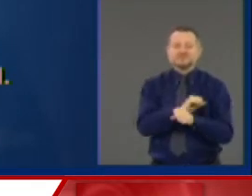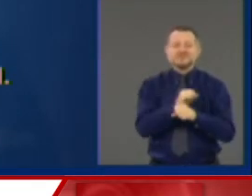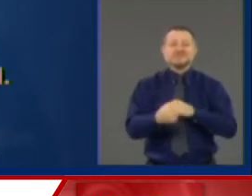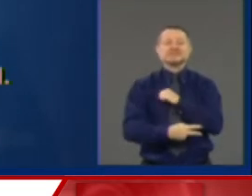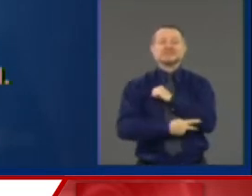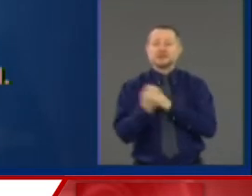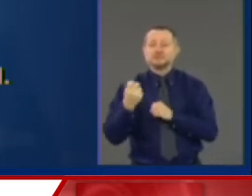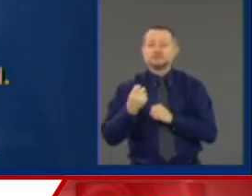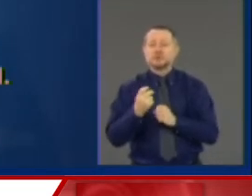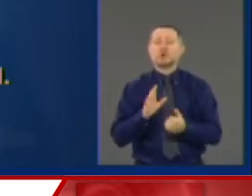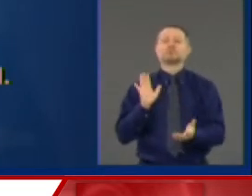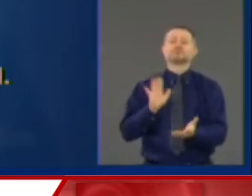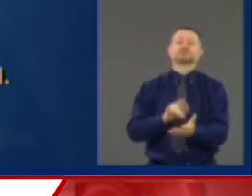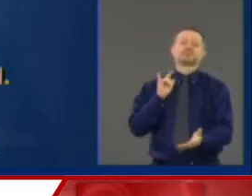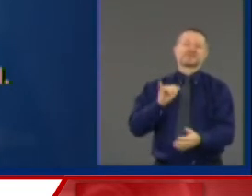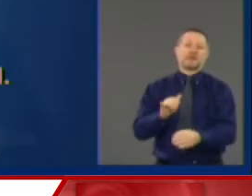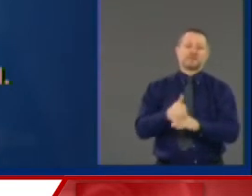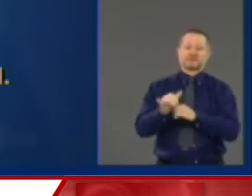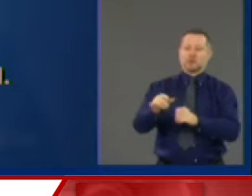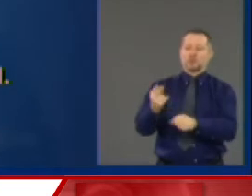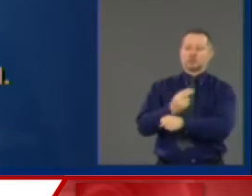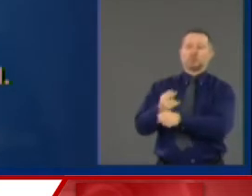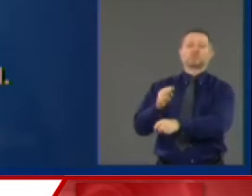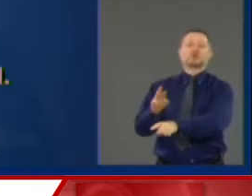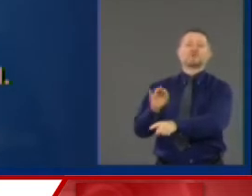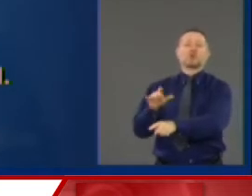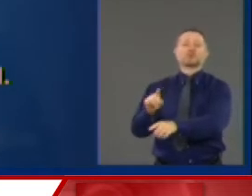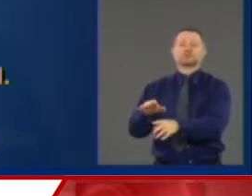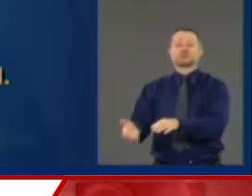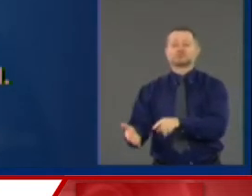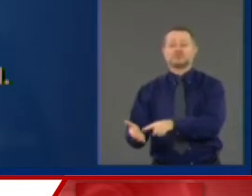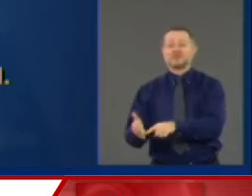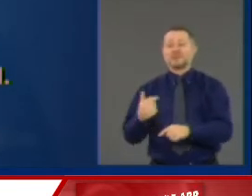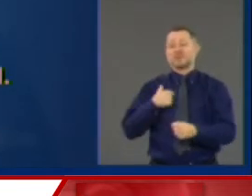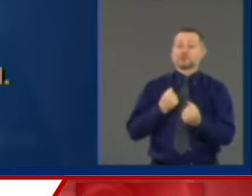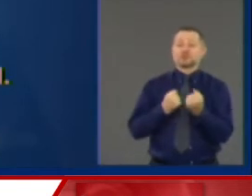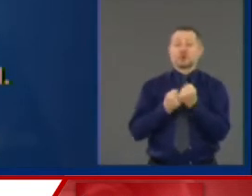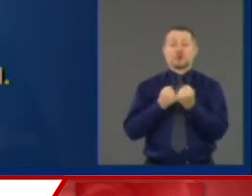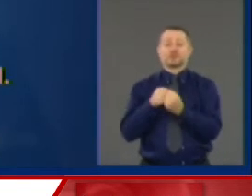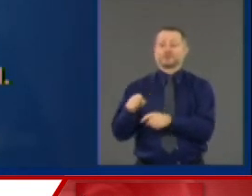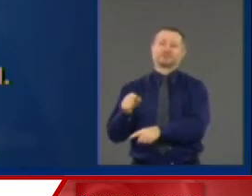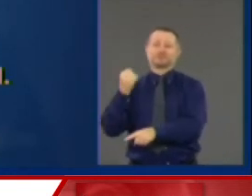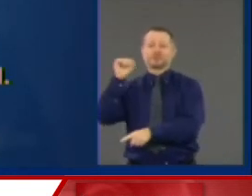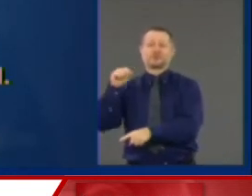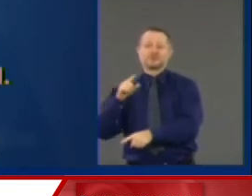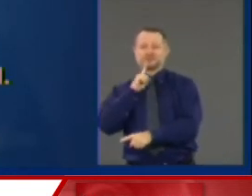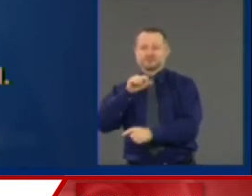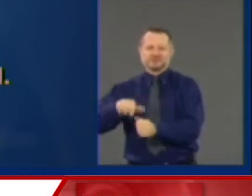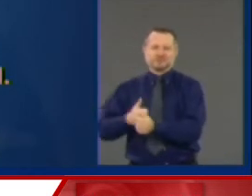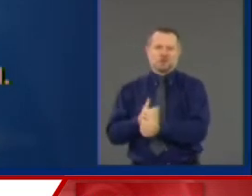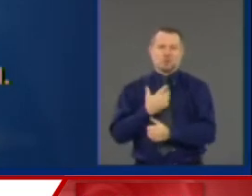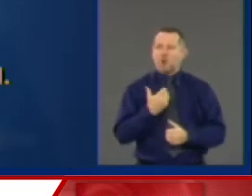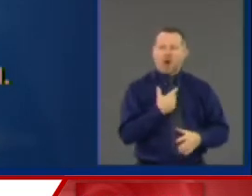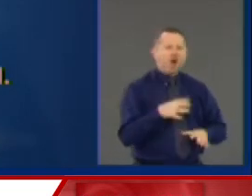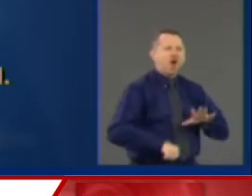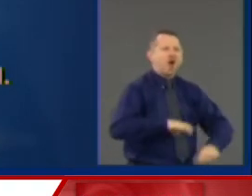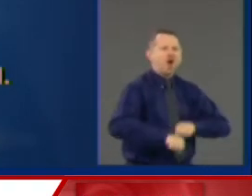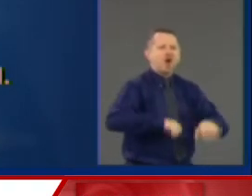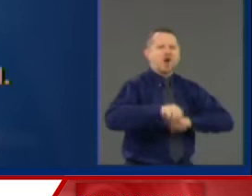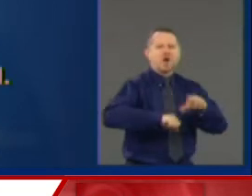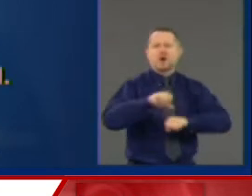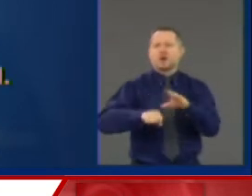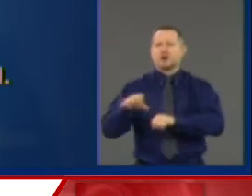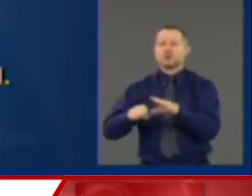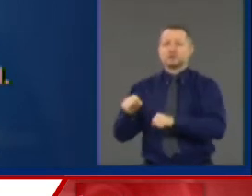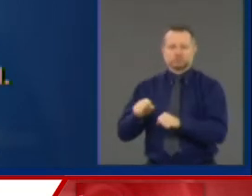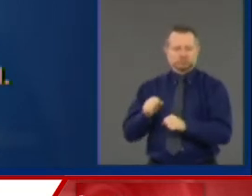And here's a moment that you can use this moment to steal. You can use this moment